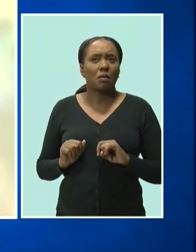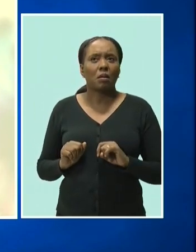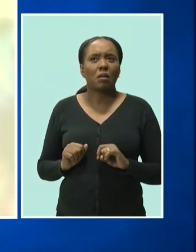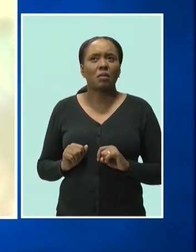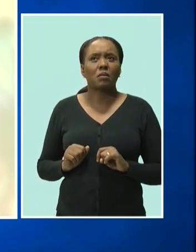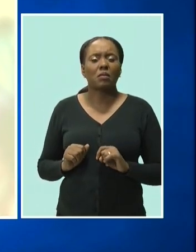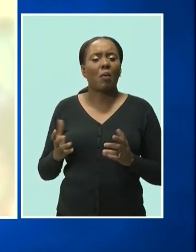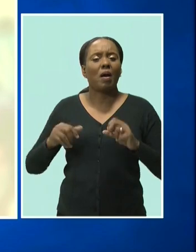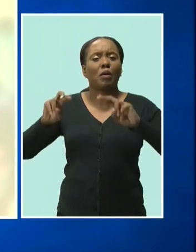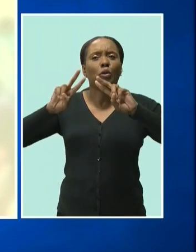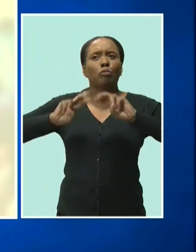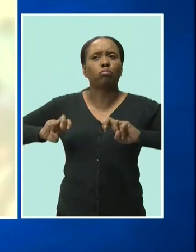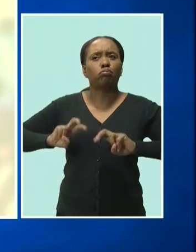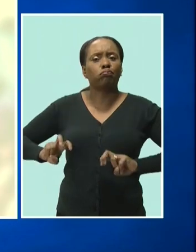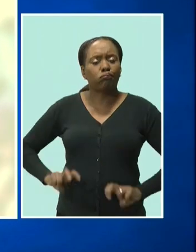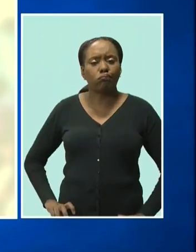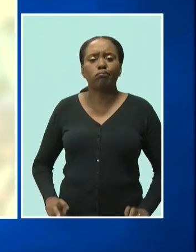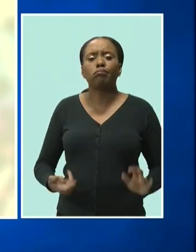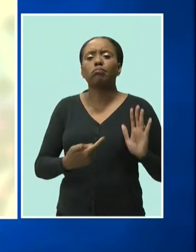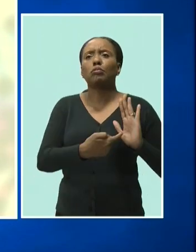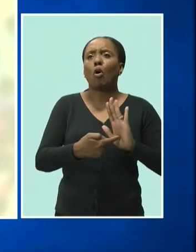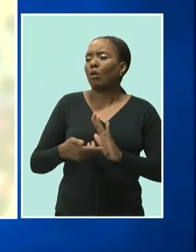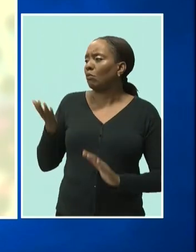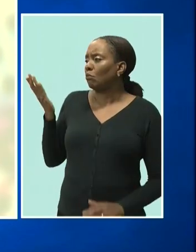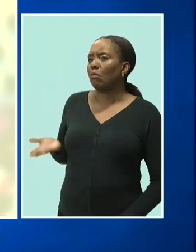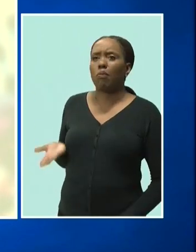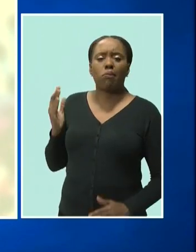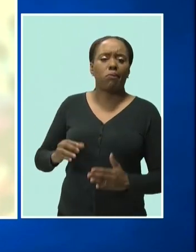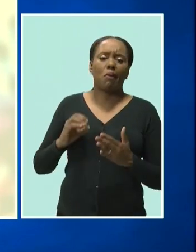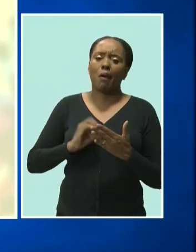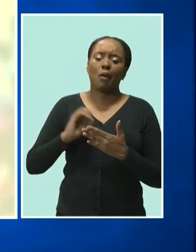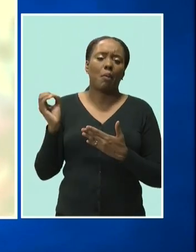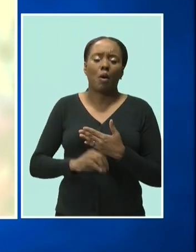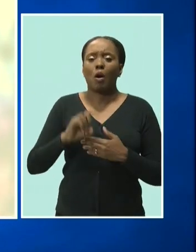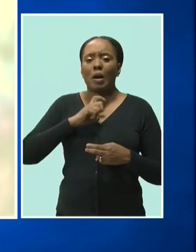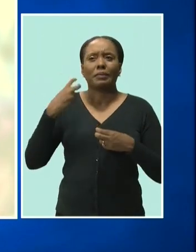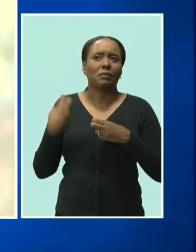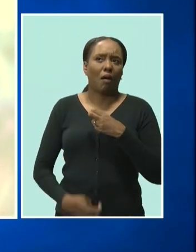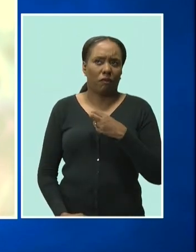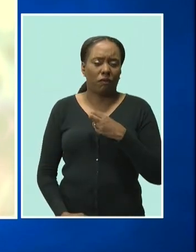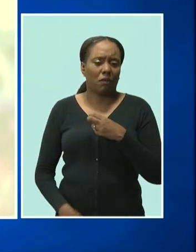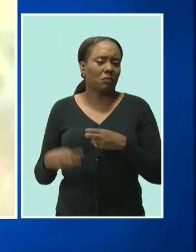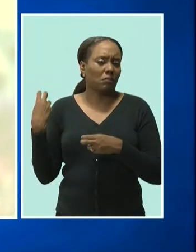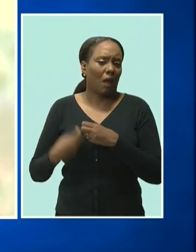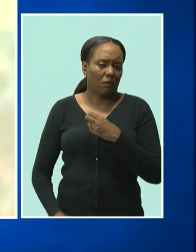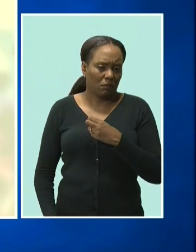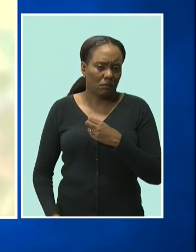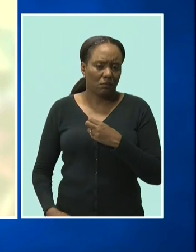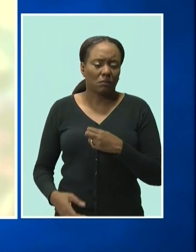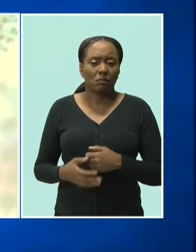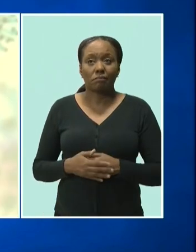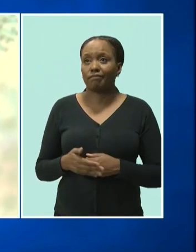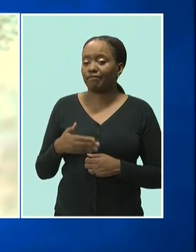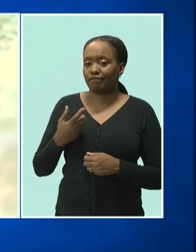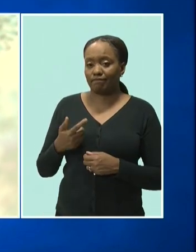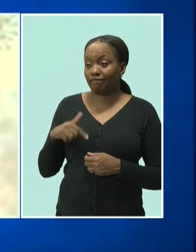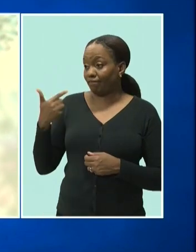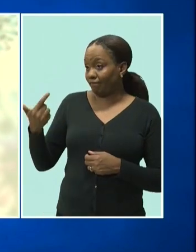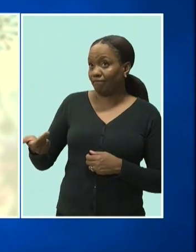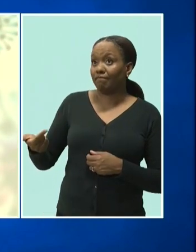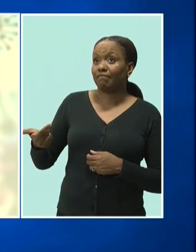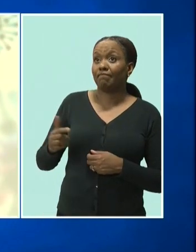this was a breakdown just to show how rough the month of October was on Barbados regarding the COVID-19 virus. Back to you, Lisa.